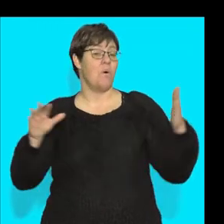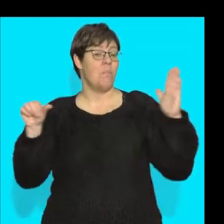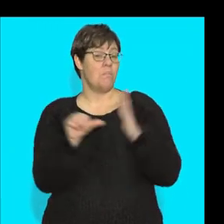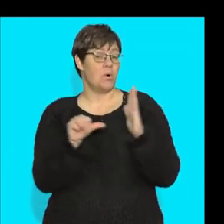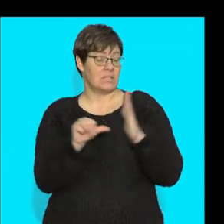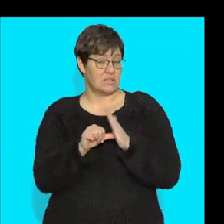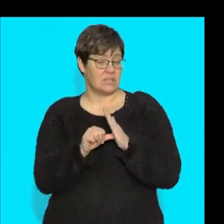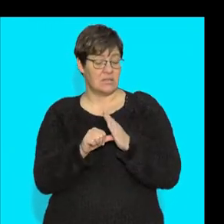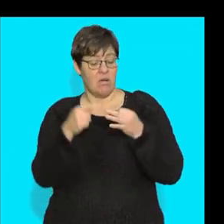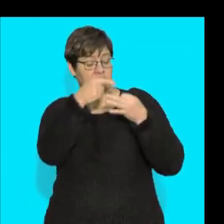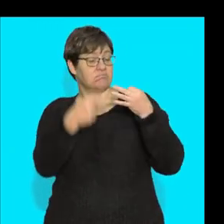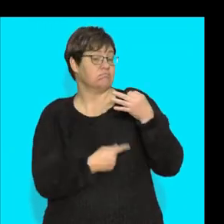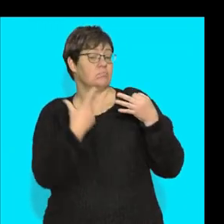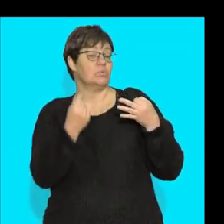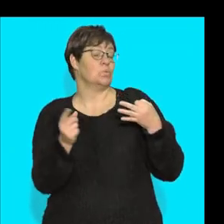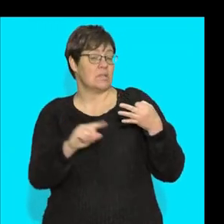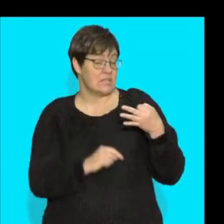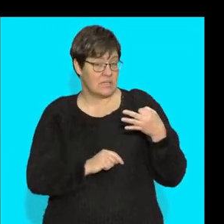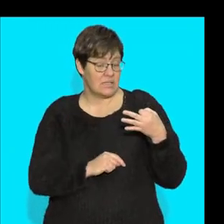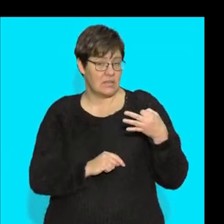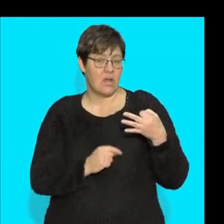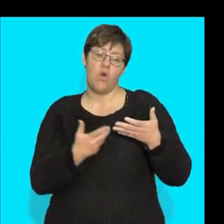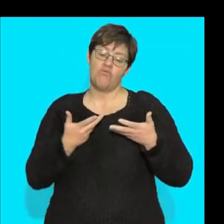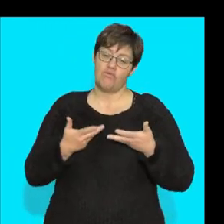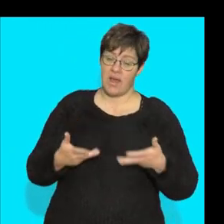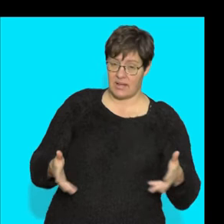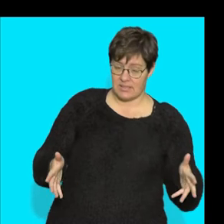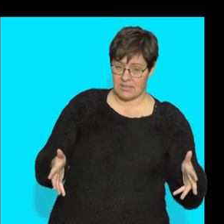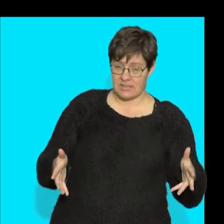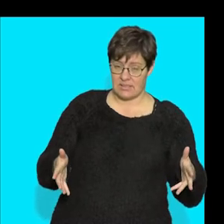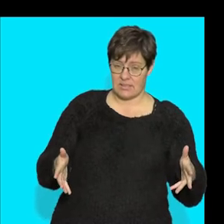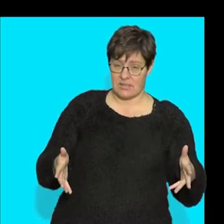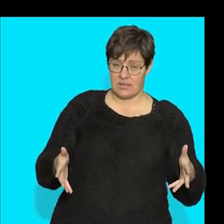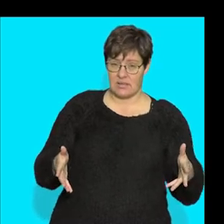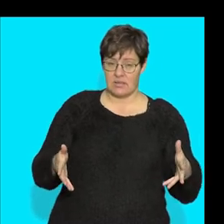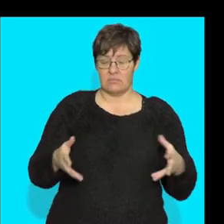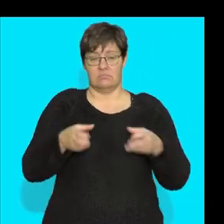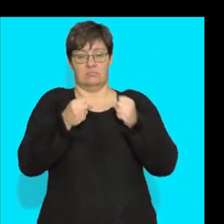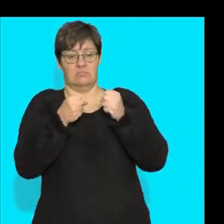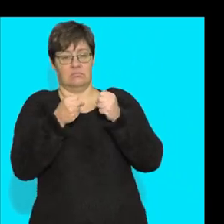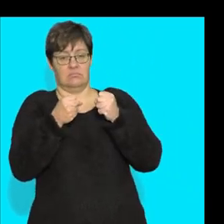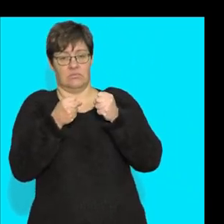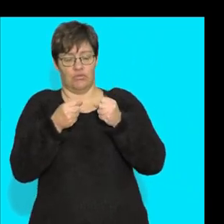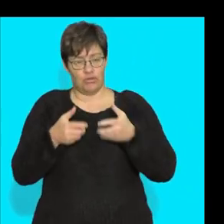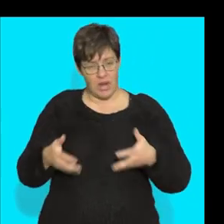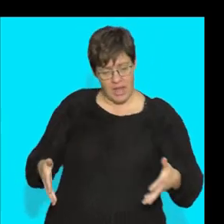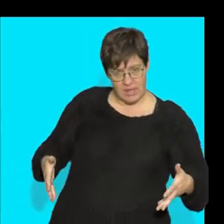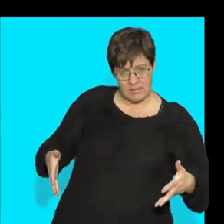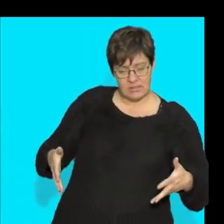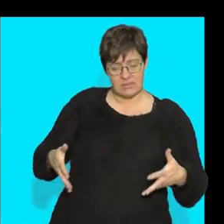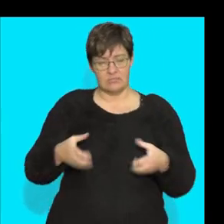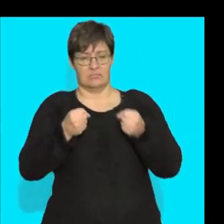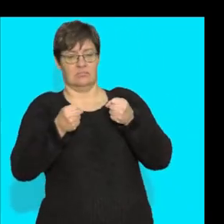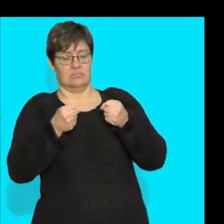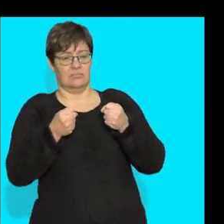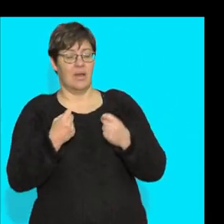thing that they're all going to do is they're going to relax and then they're going to contract. And each